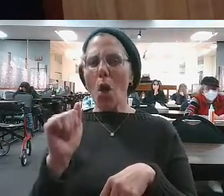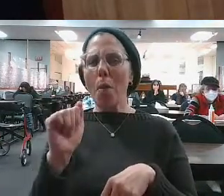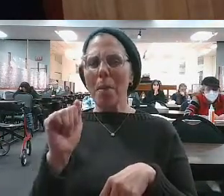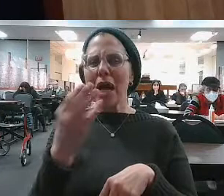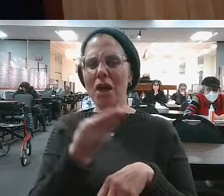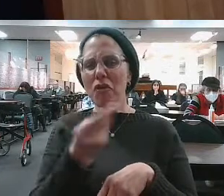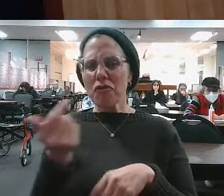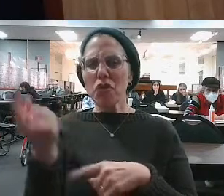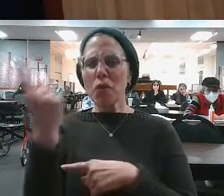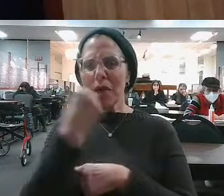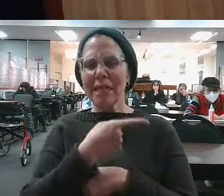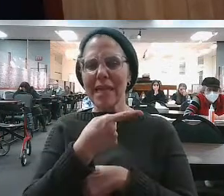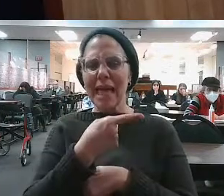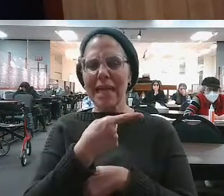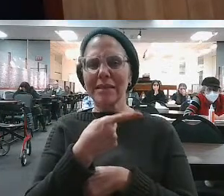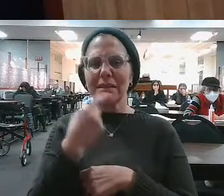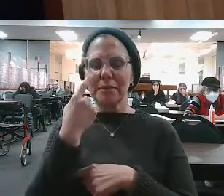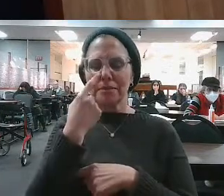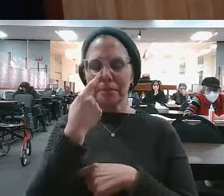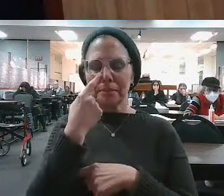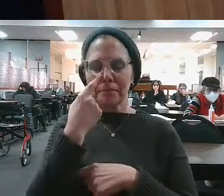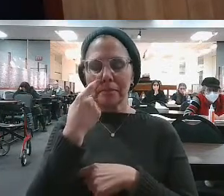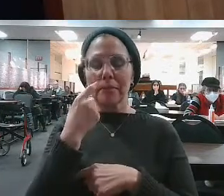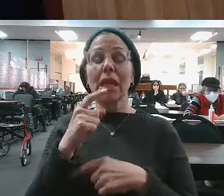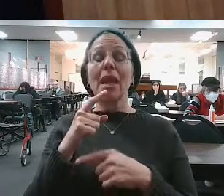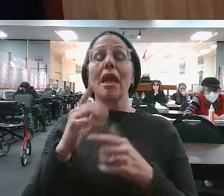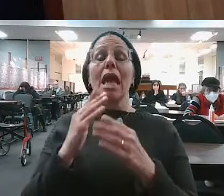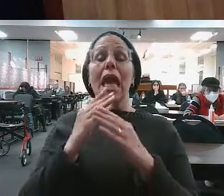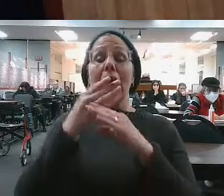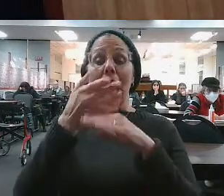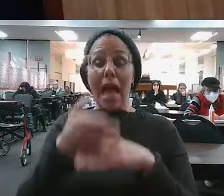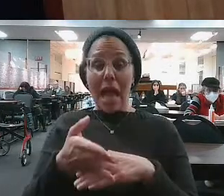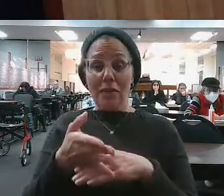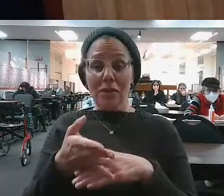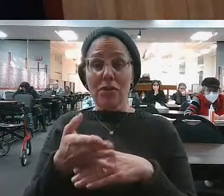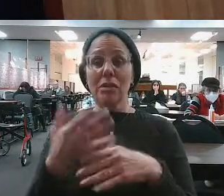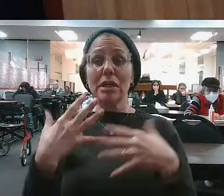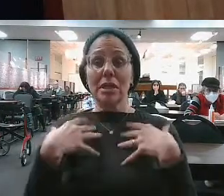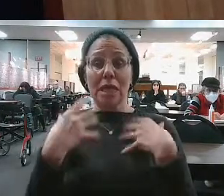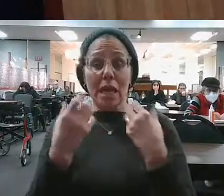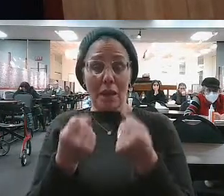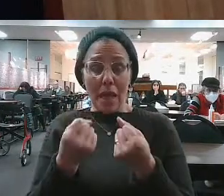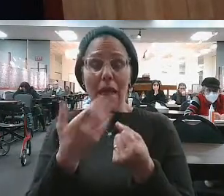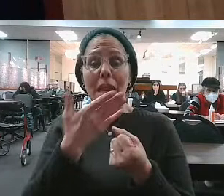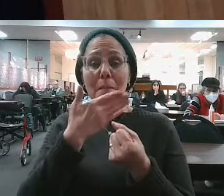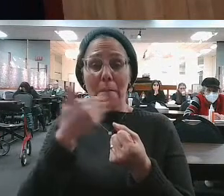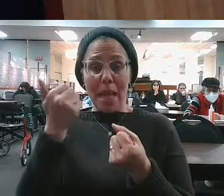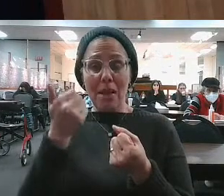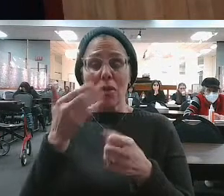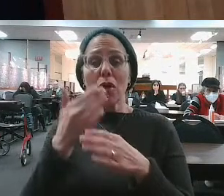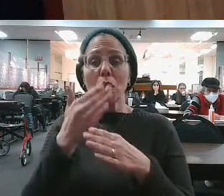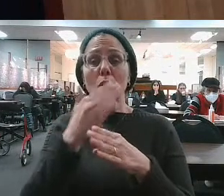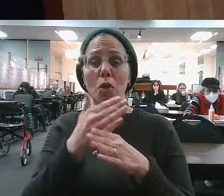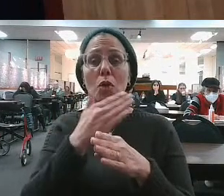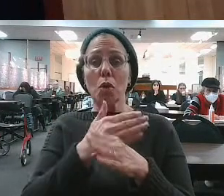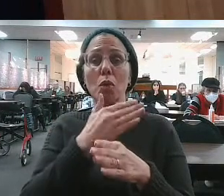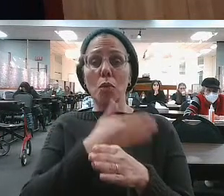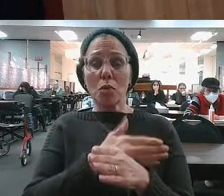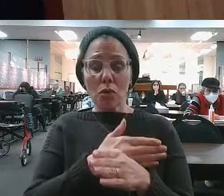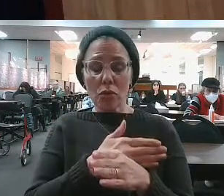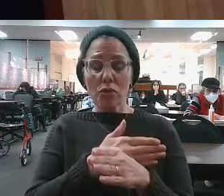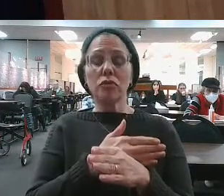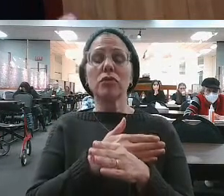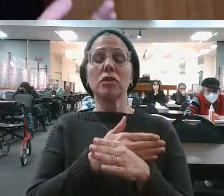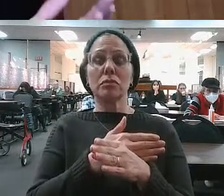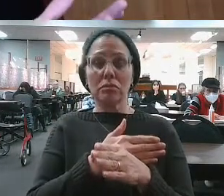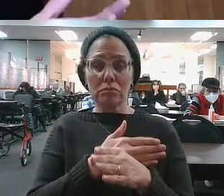ago. So listen to this. I'm going to read to you. After recovering from the accident, he was at a friend's house and walked over to a